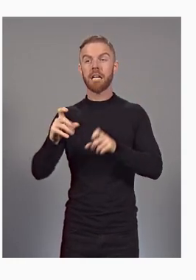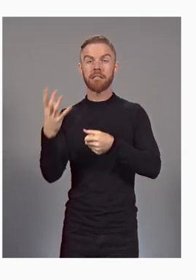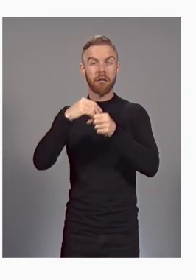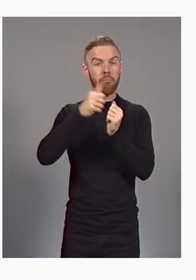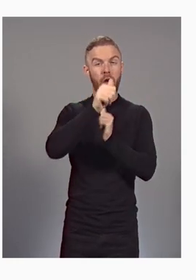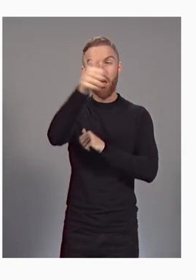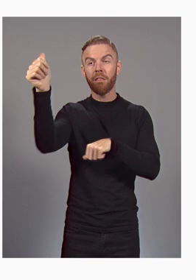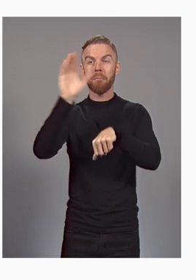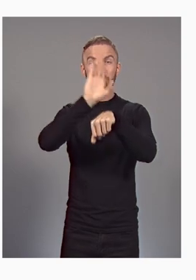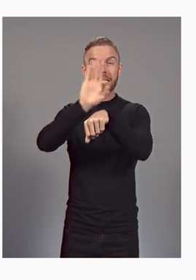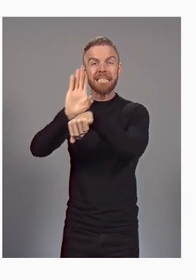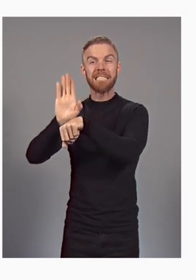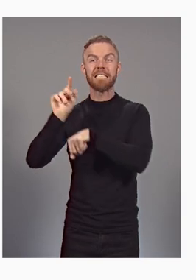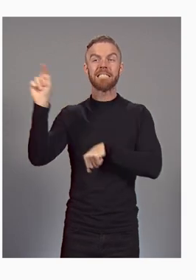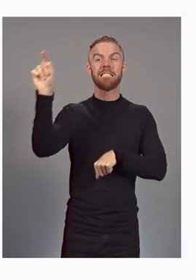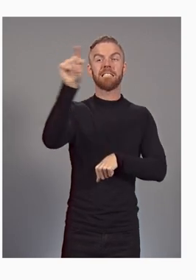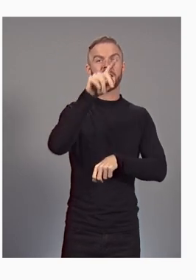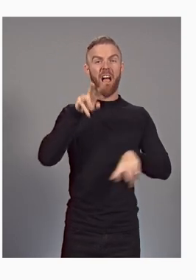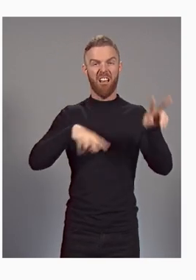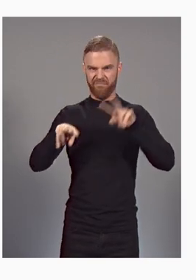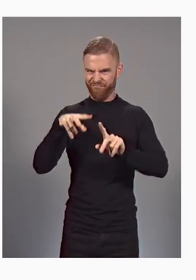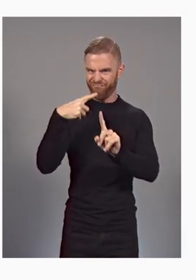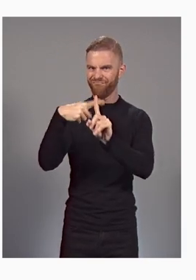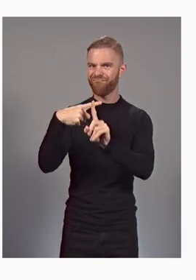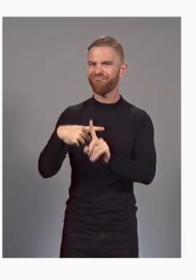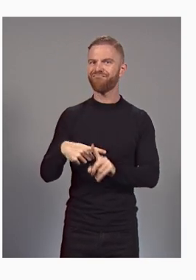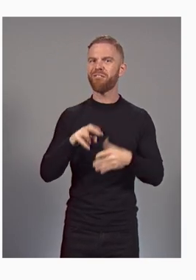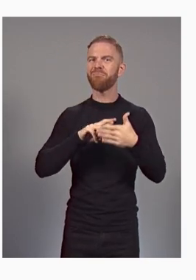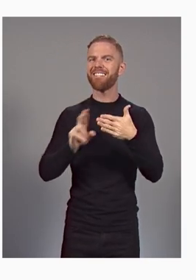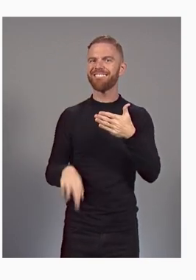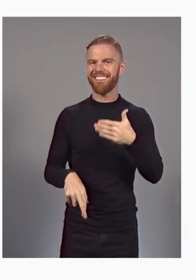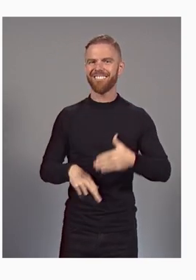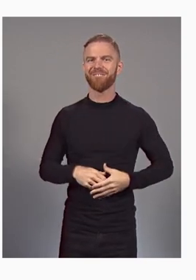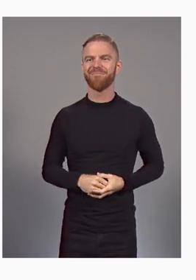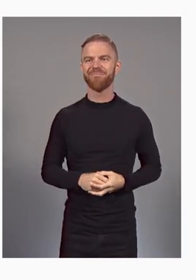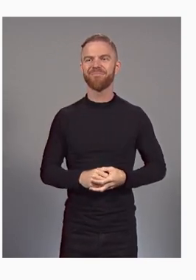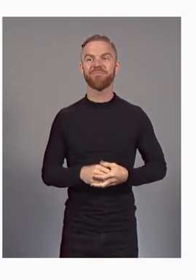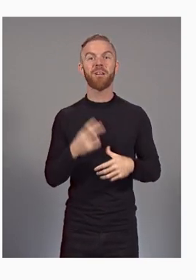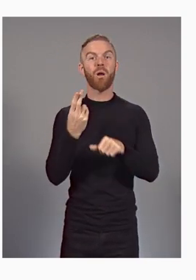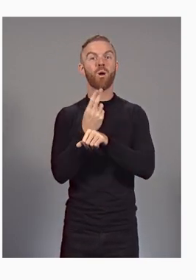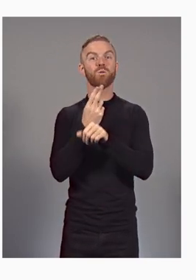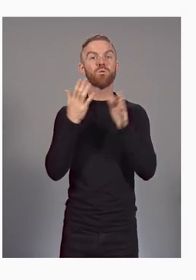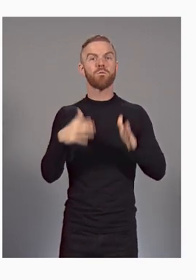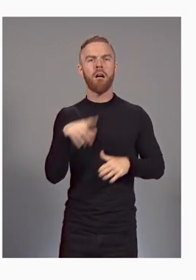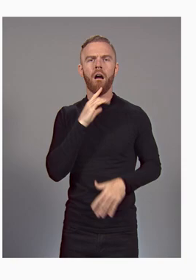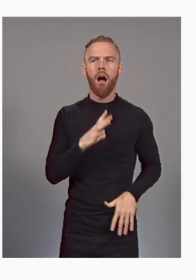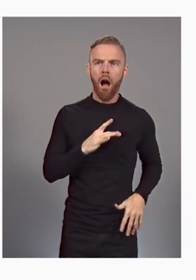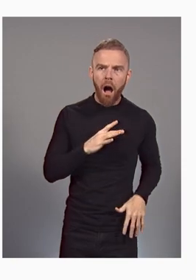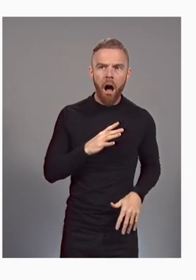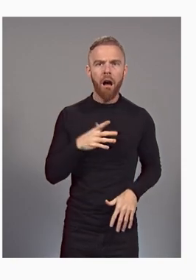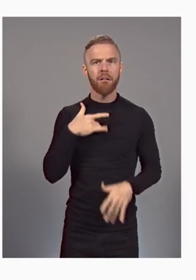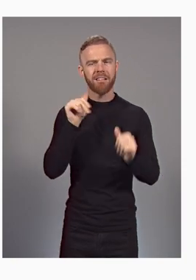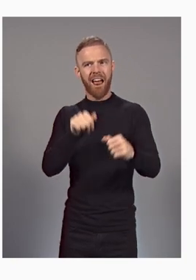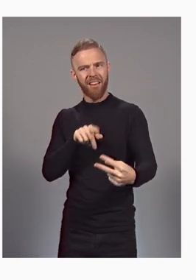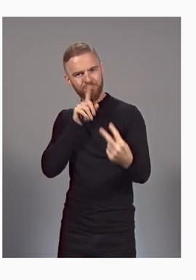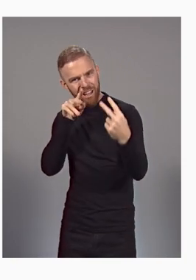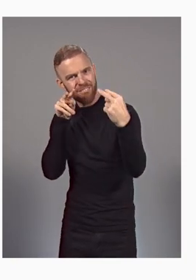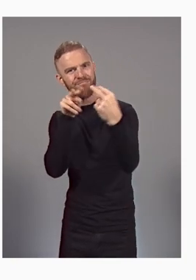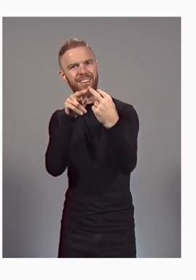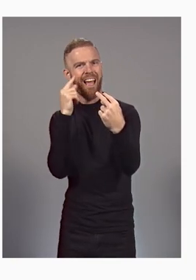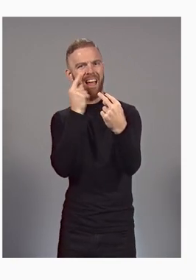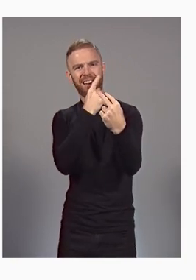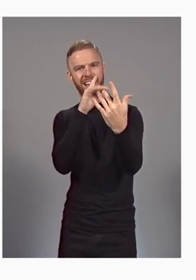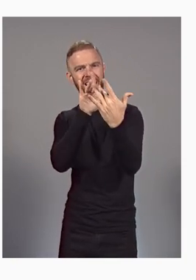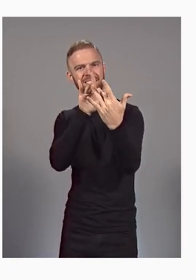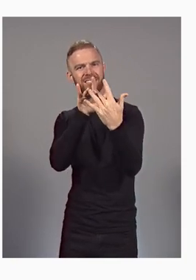seeing promising results. Users noted the powerful ability to make eye contact and how much more engaged